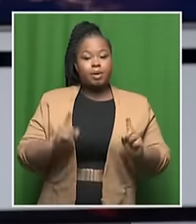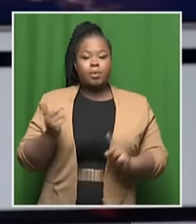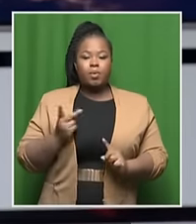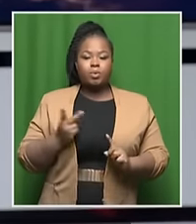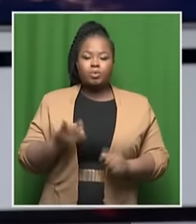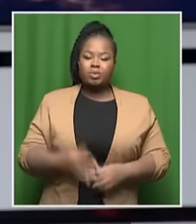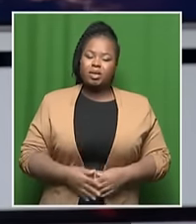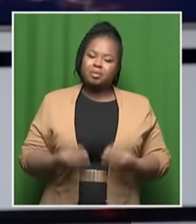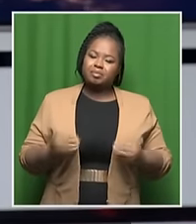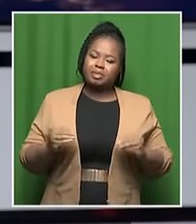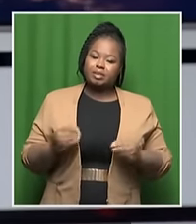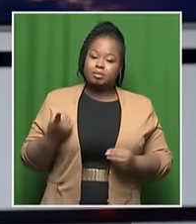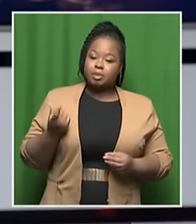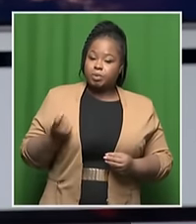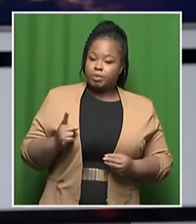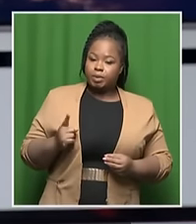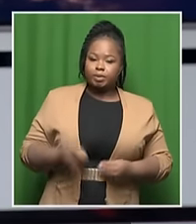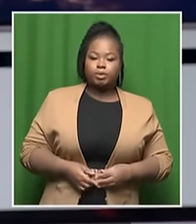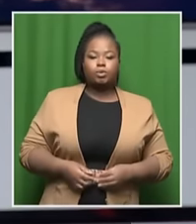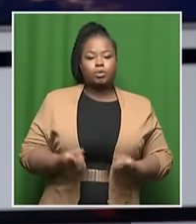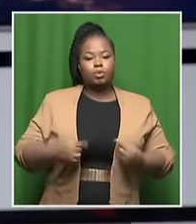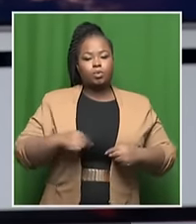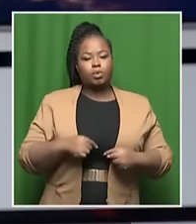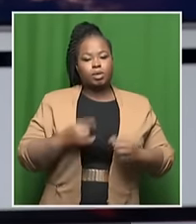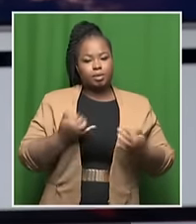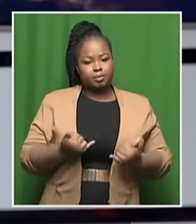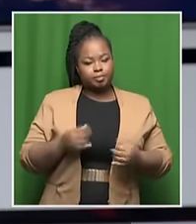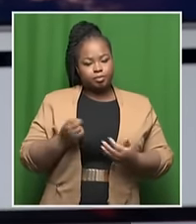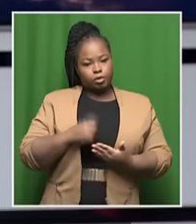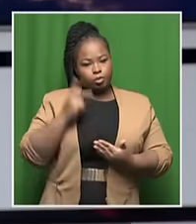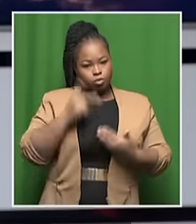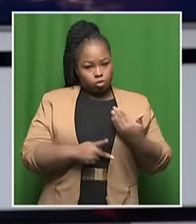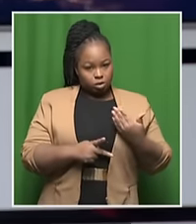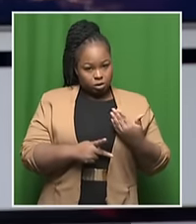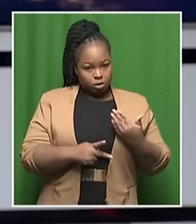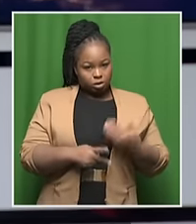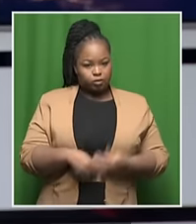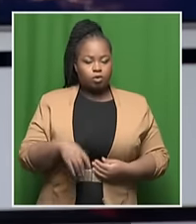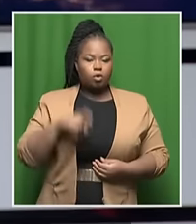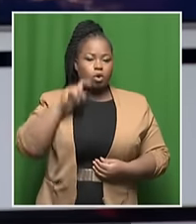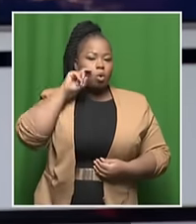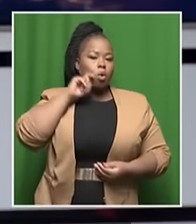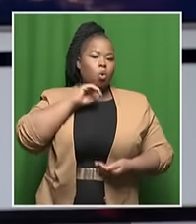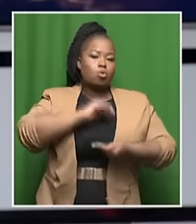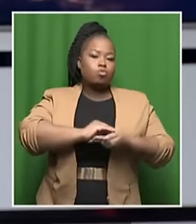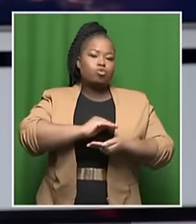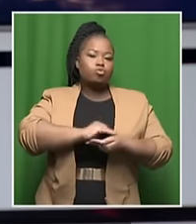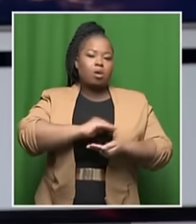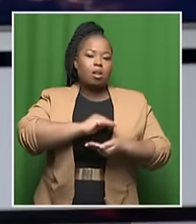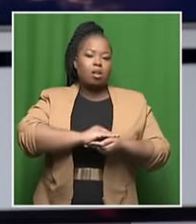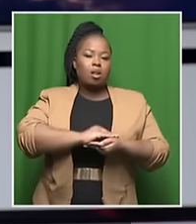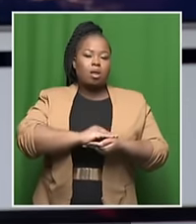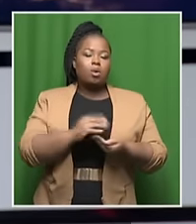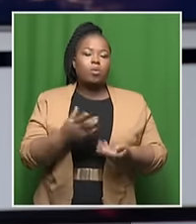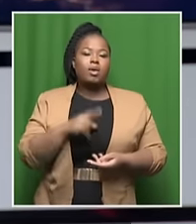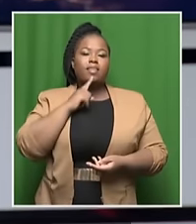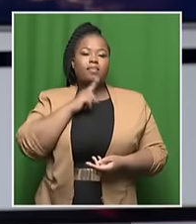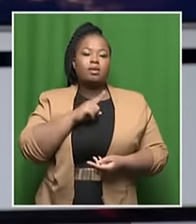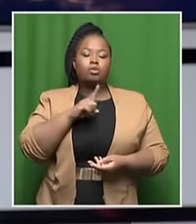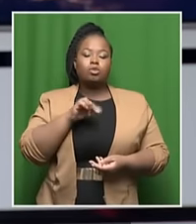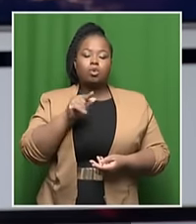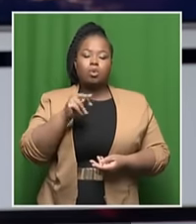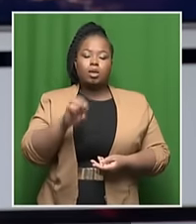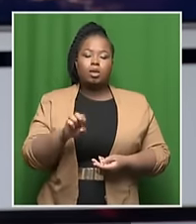level, what should business do? So we are doing a project now for old mutual property management at the zone in Rosebank.